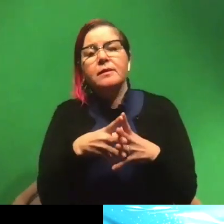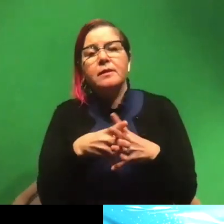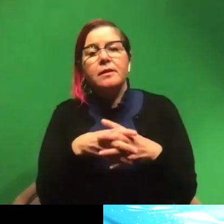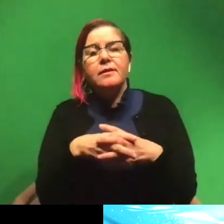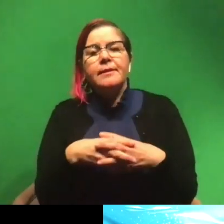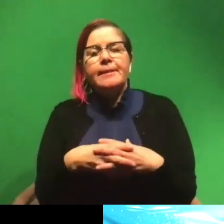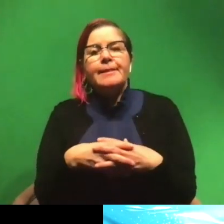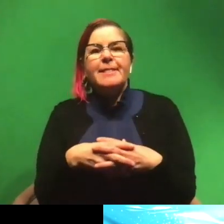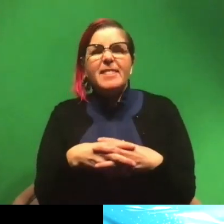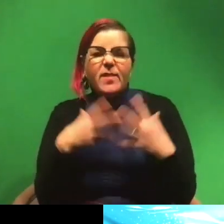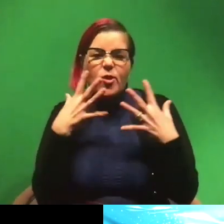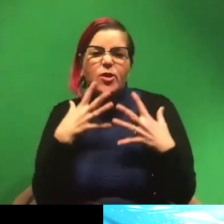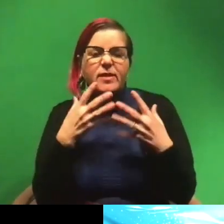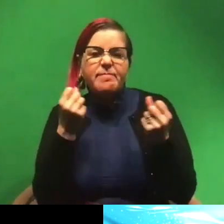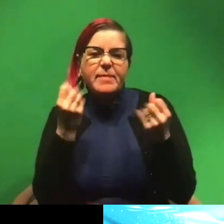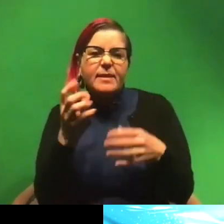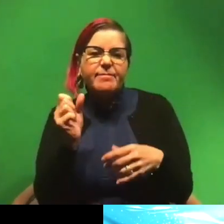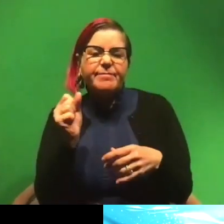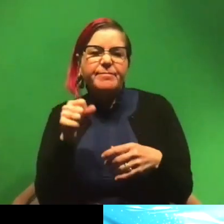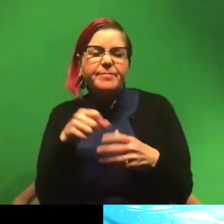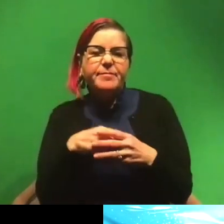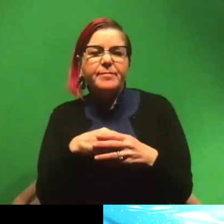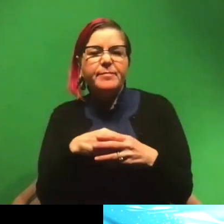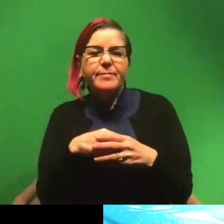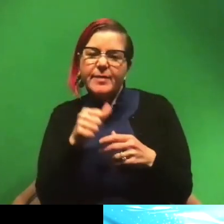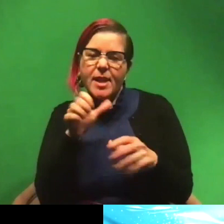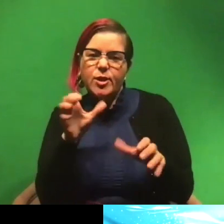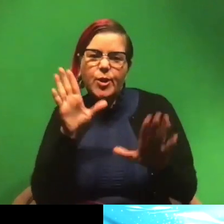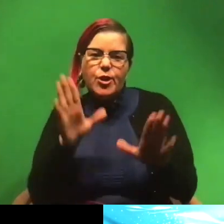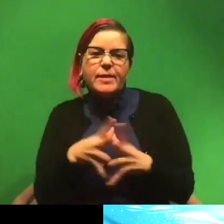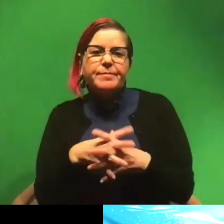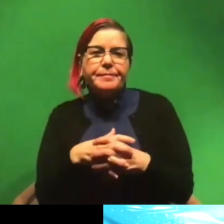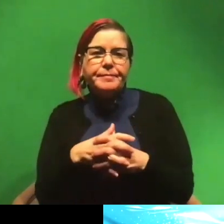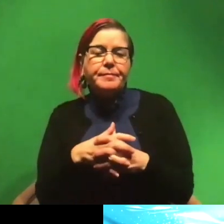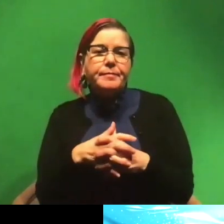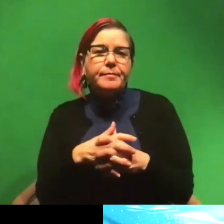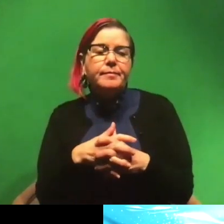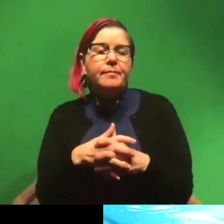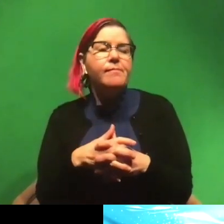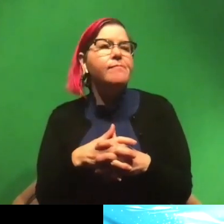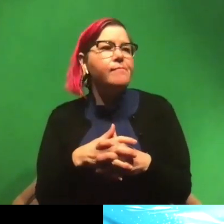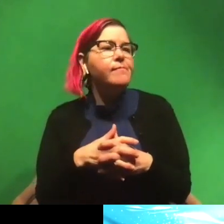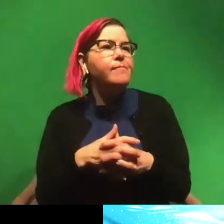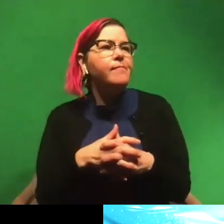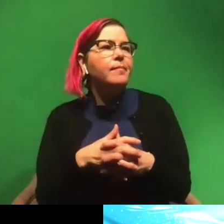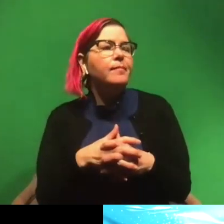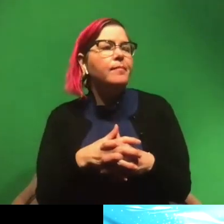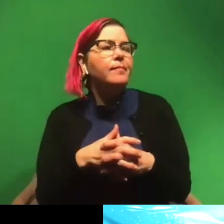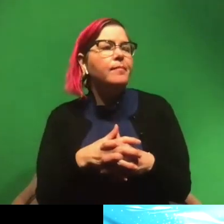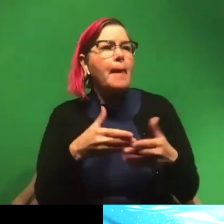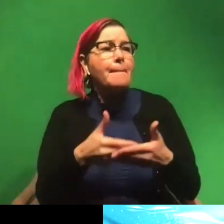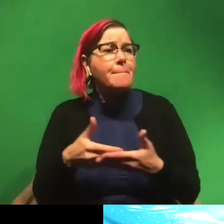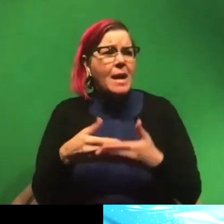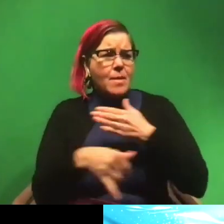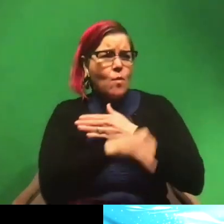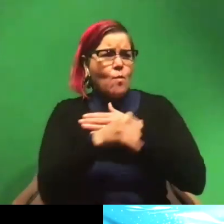so yeah, unfortunately there's a lot of them that aren't doing great. Um, how big is a baby whale shark?